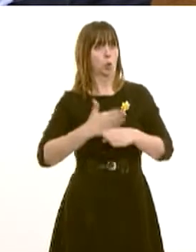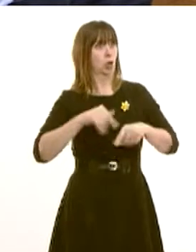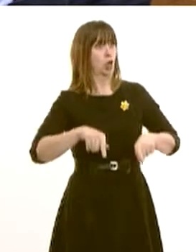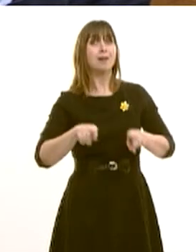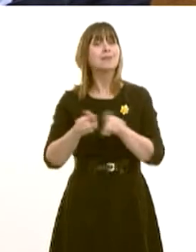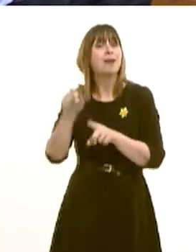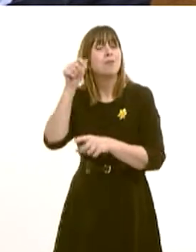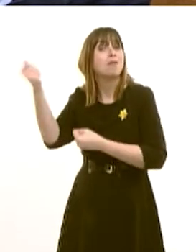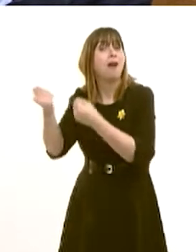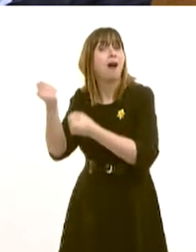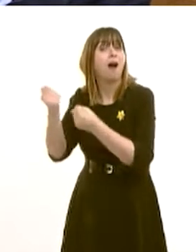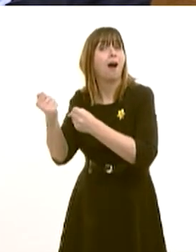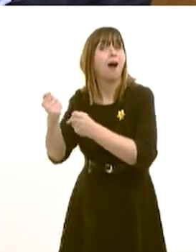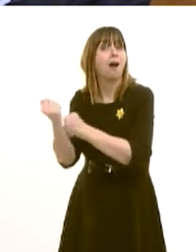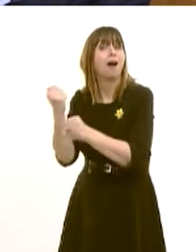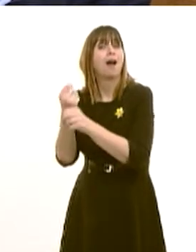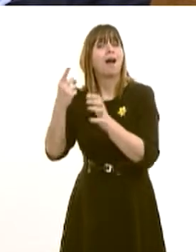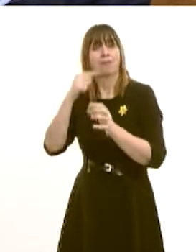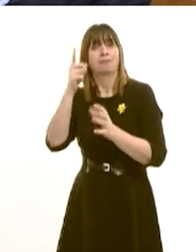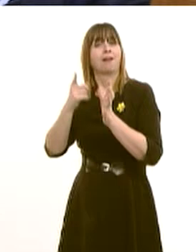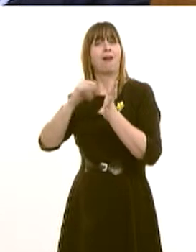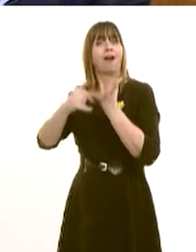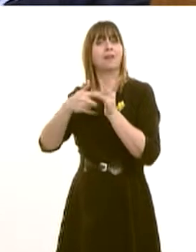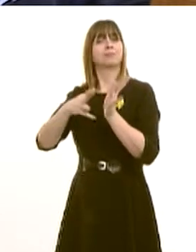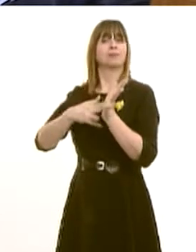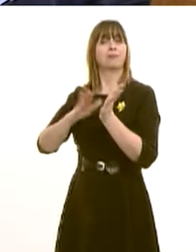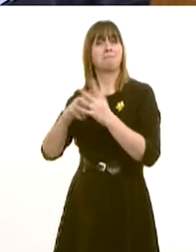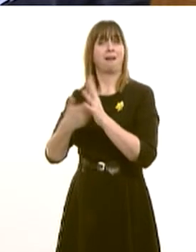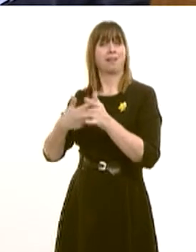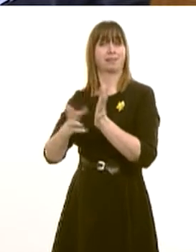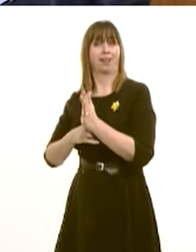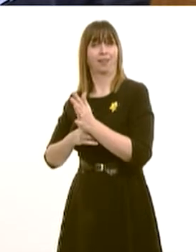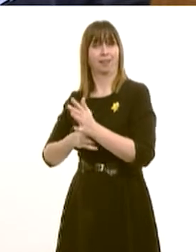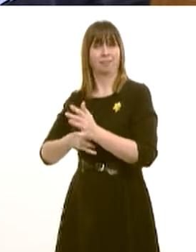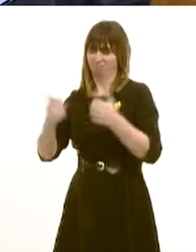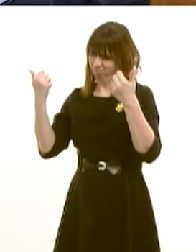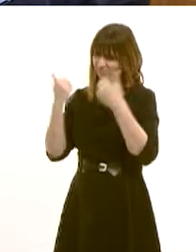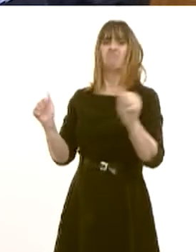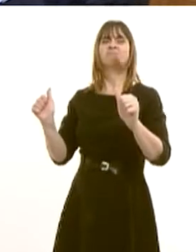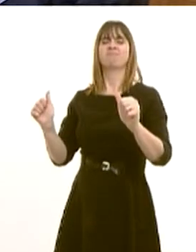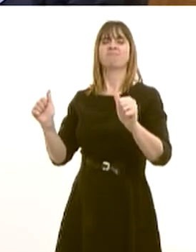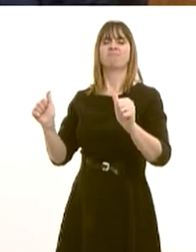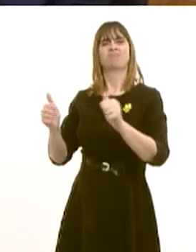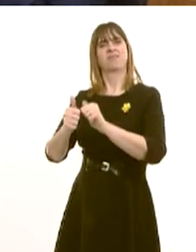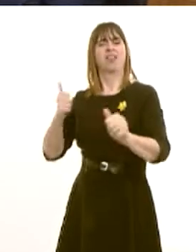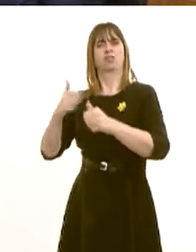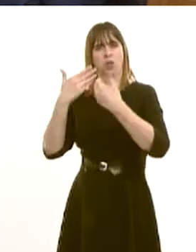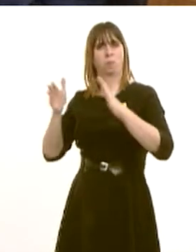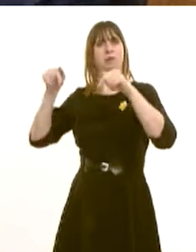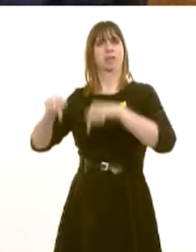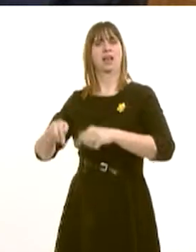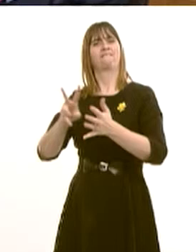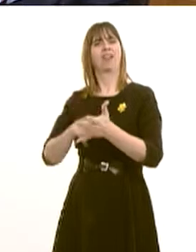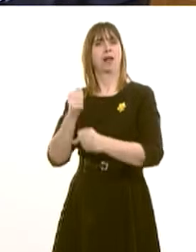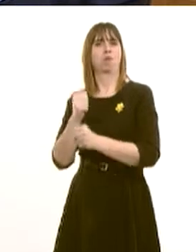two years of hard work, working with Aston Martin, we beat off competition from 19 other sites to get that investment into the Vale of